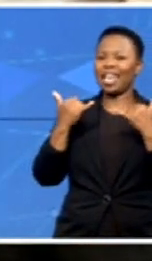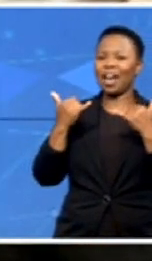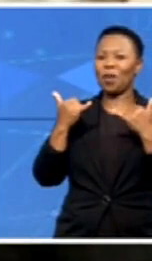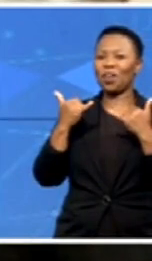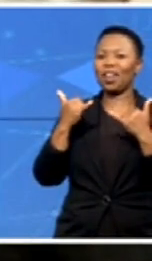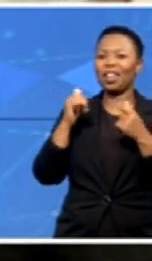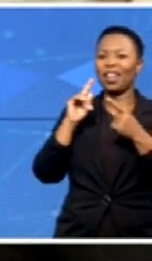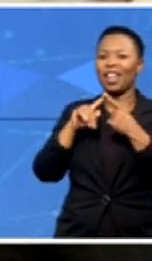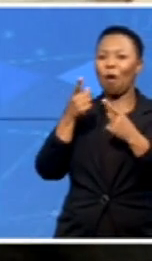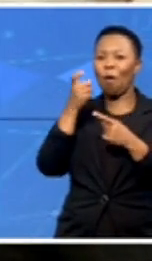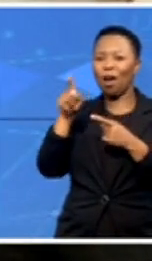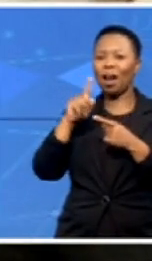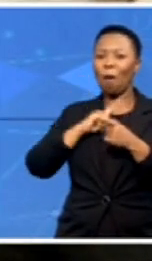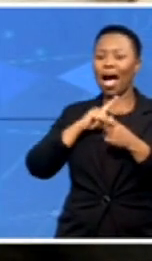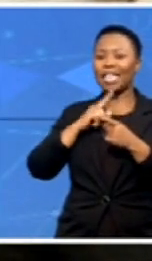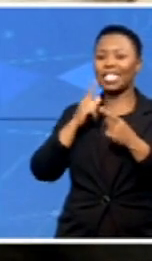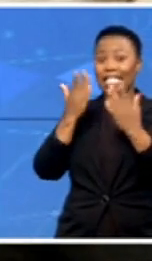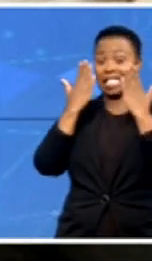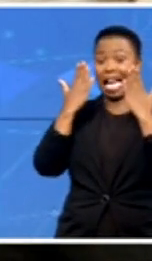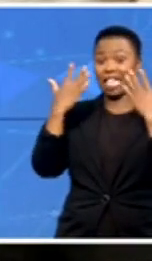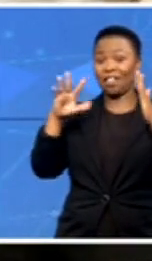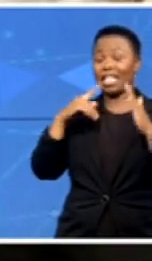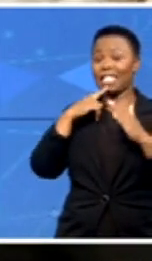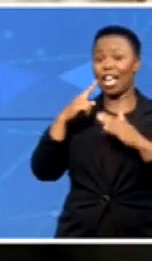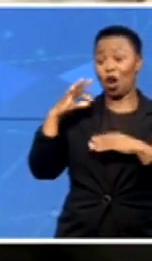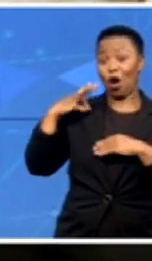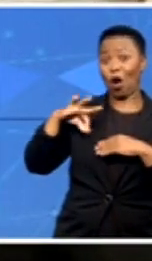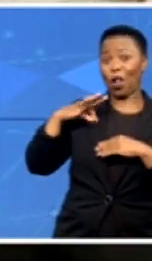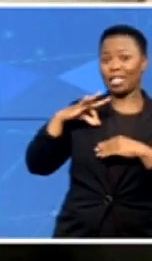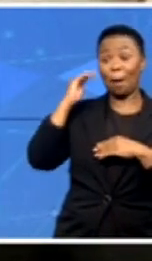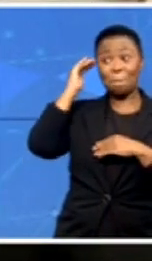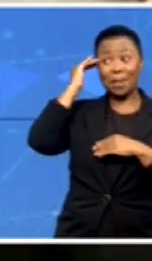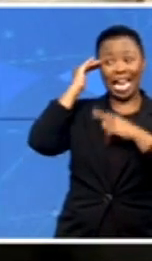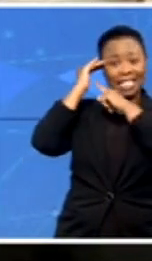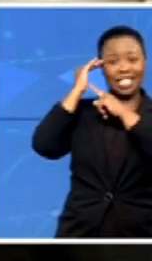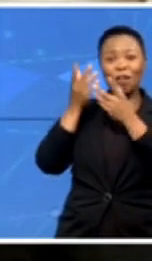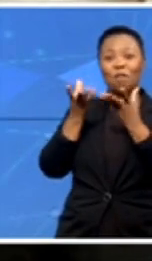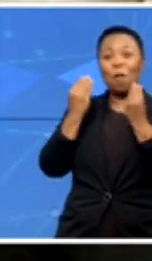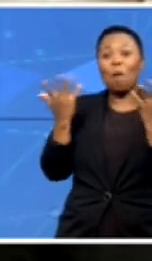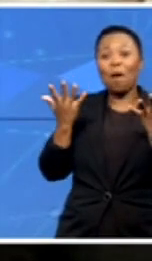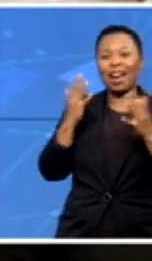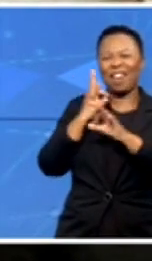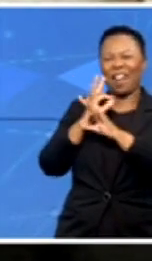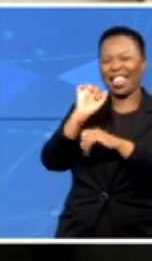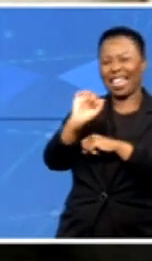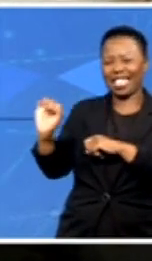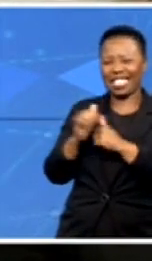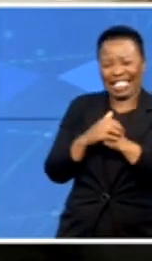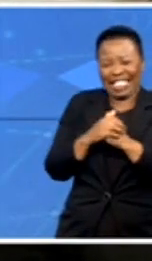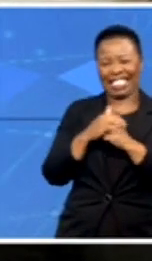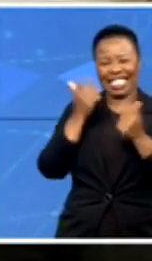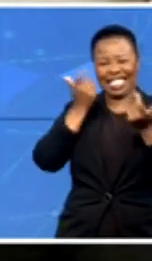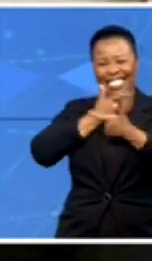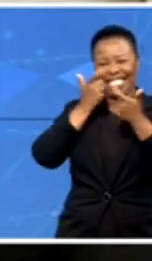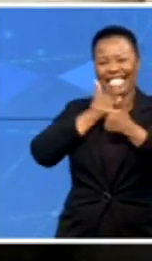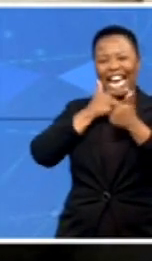saying that girls are getting their brains from their fathers. I don't know. But as